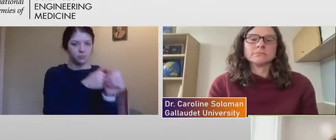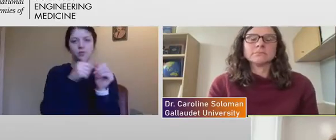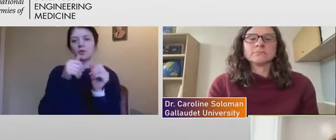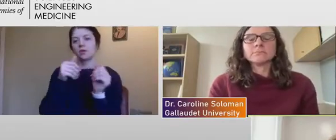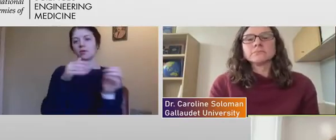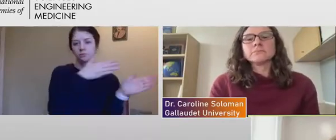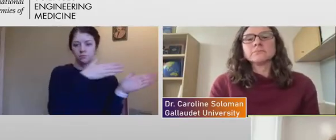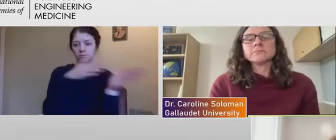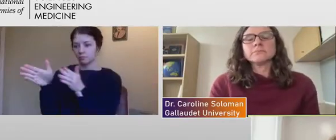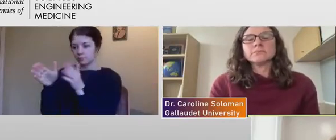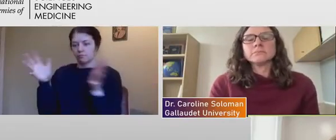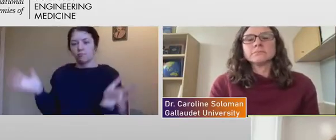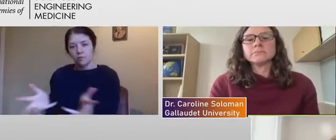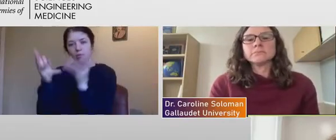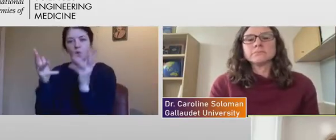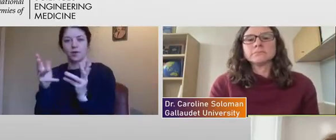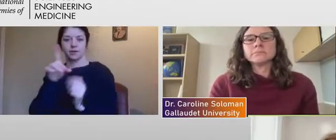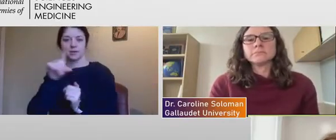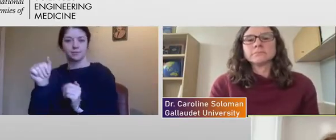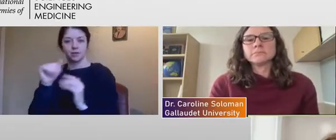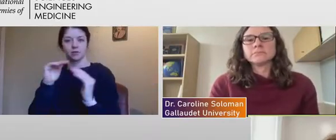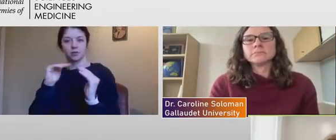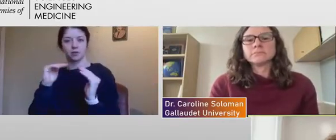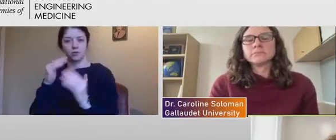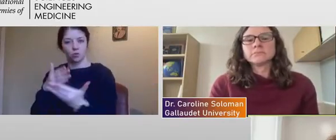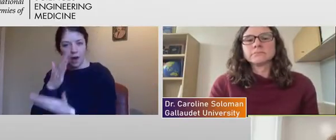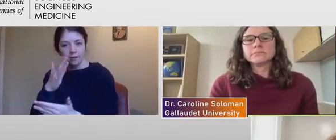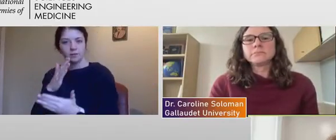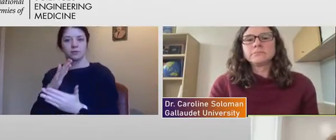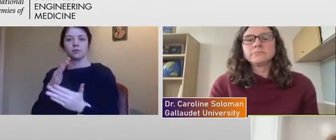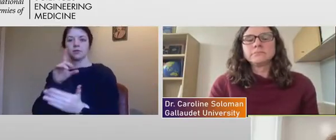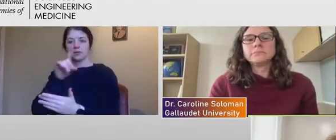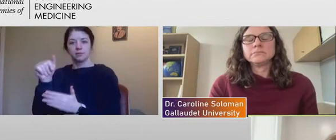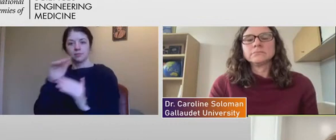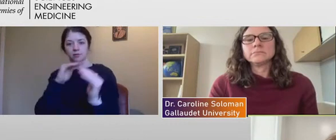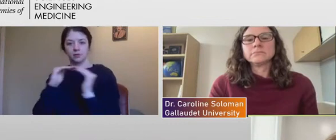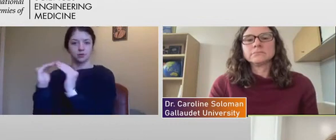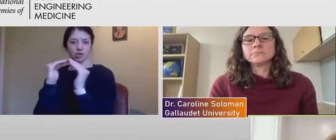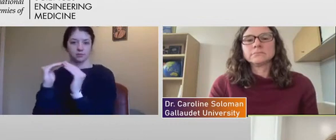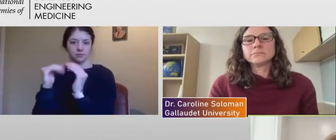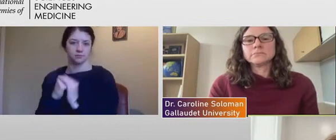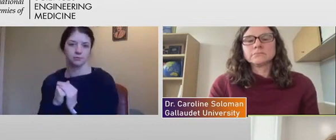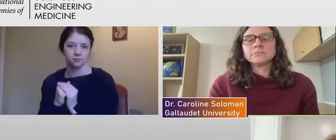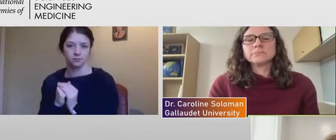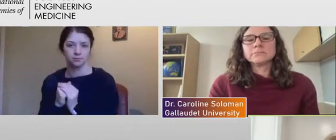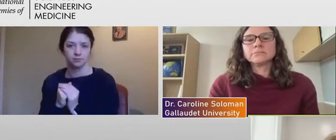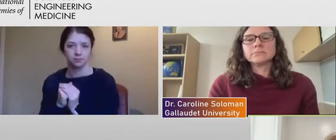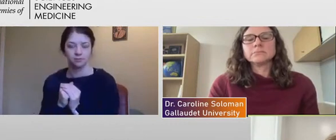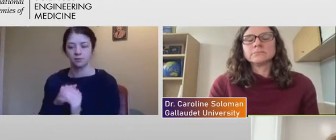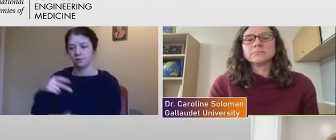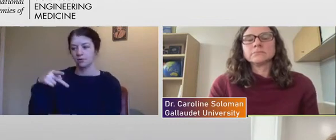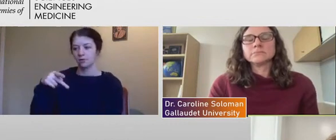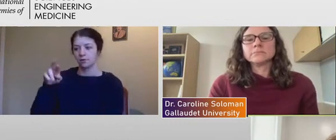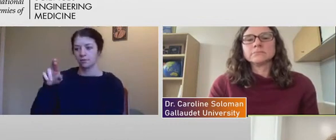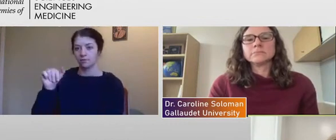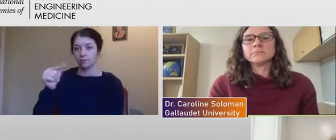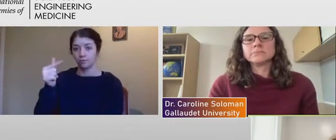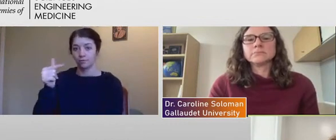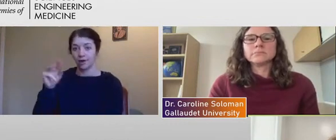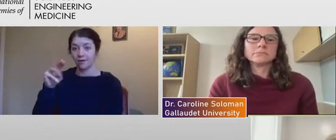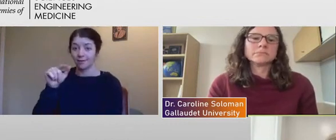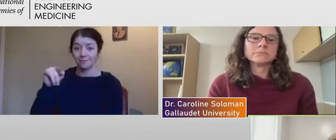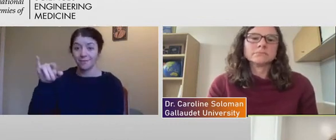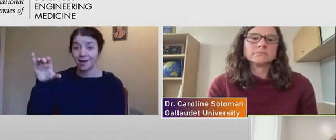right? And, and, and the pragmatic approaches that Nils just described. Right now, in most spaces, it is, it's just